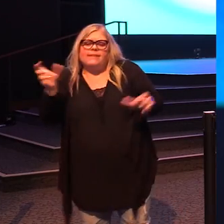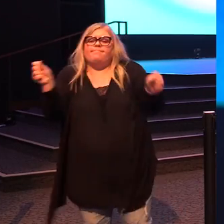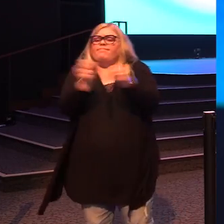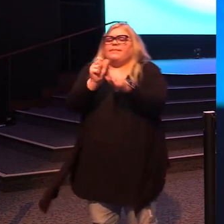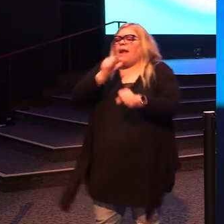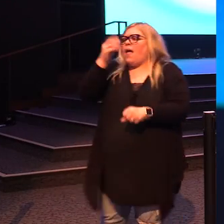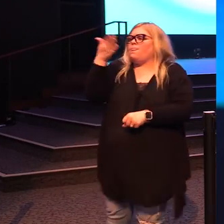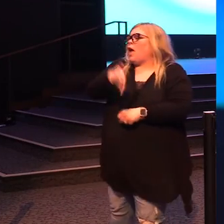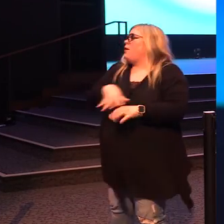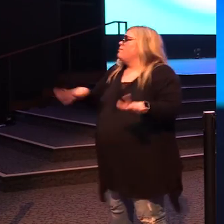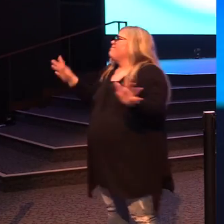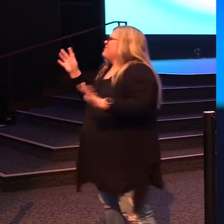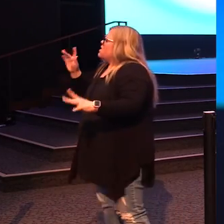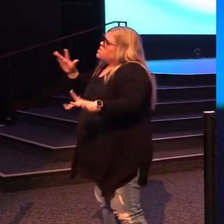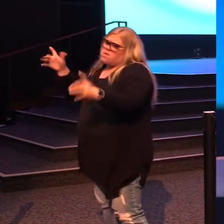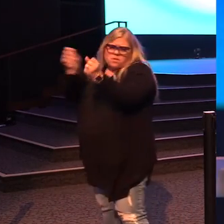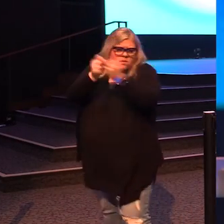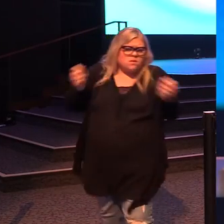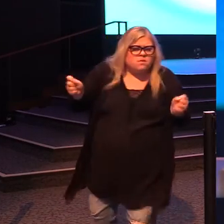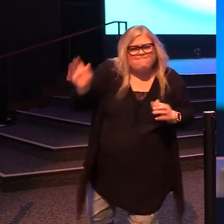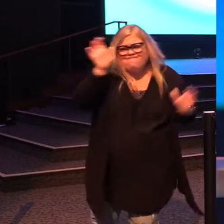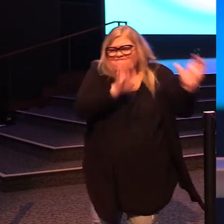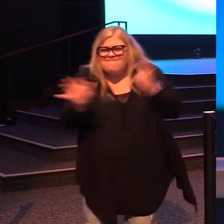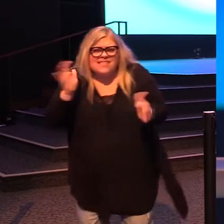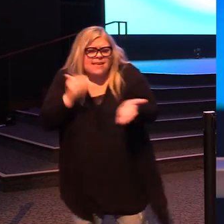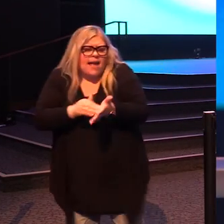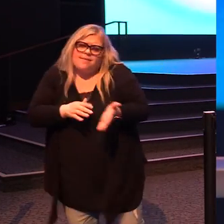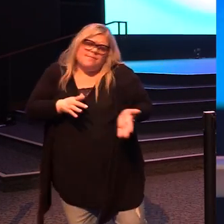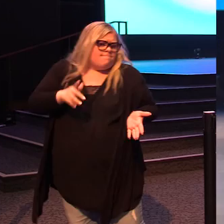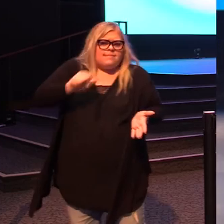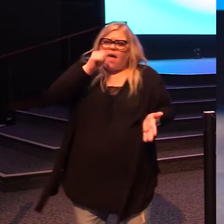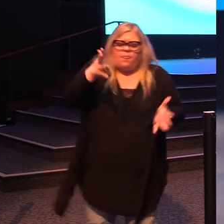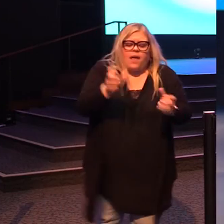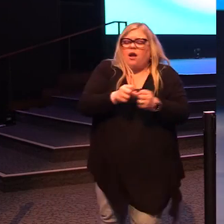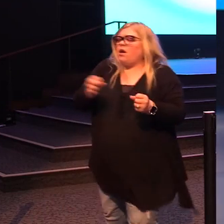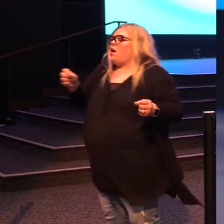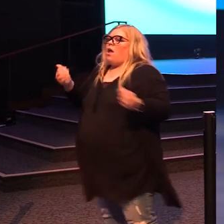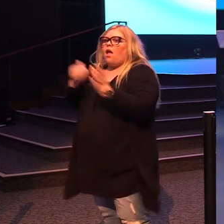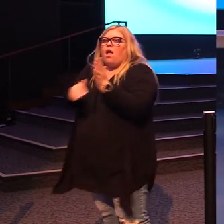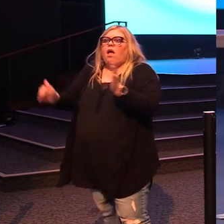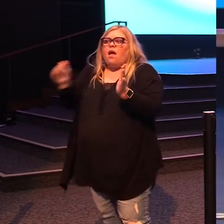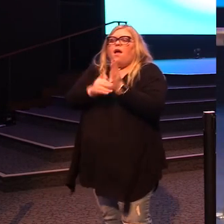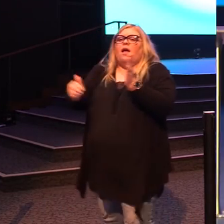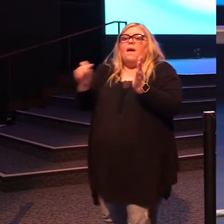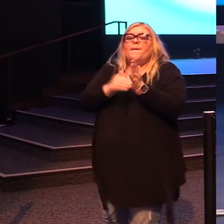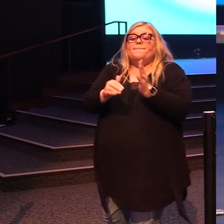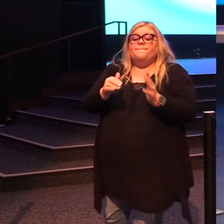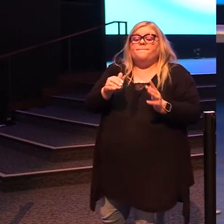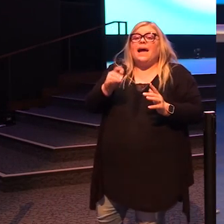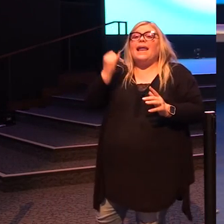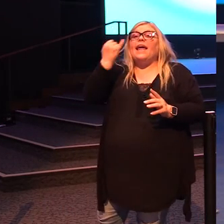closed them, no, not in there, came back, opened, closed them, no, not in there. But if she just